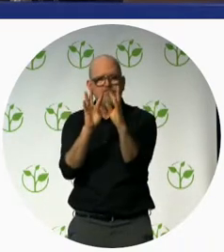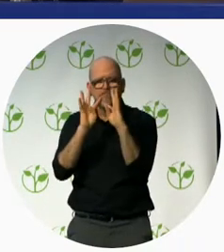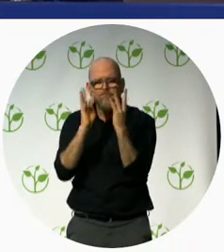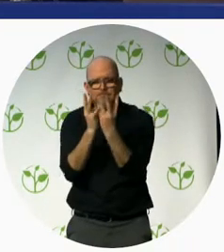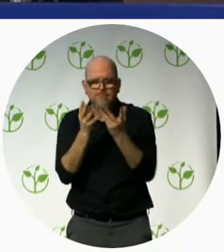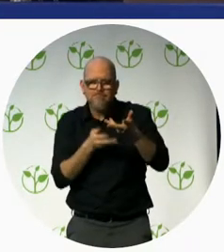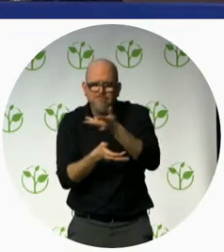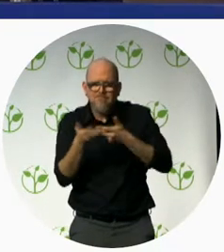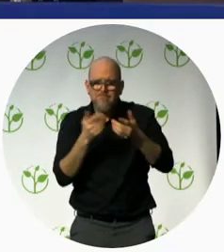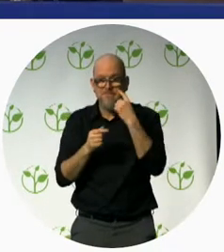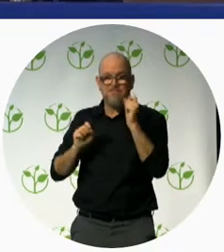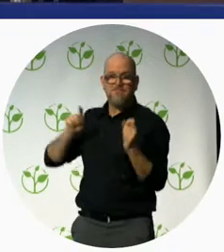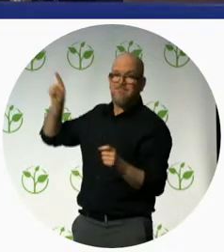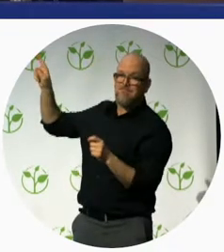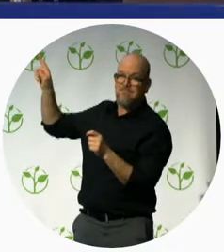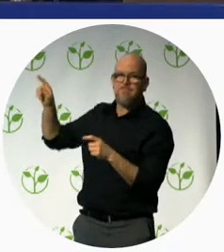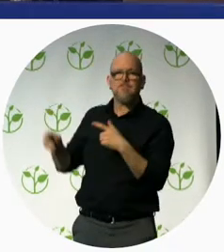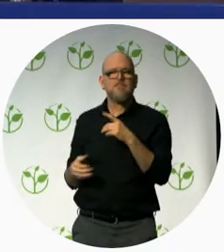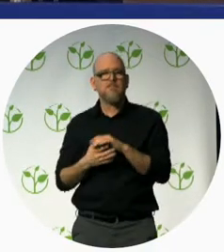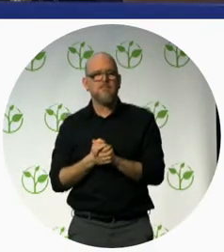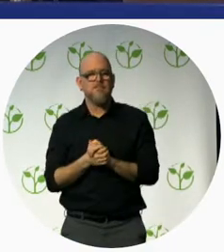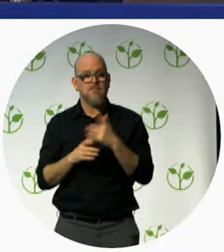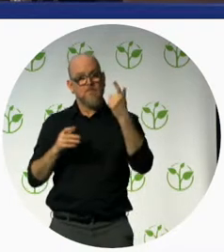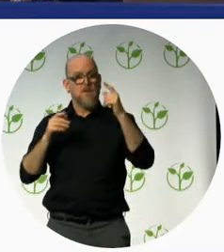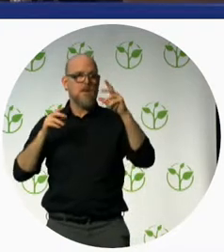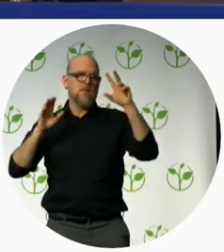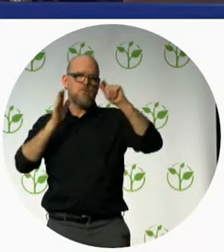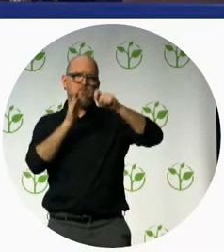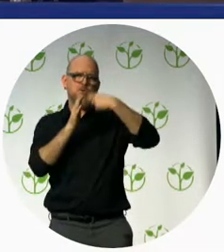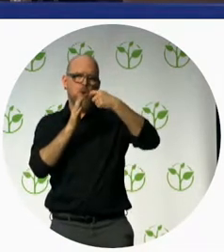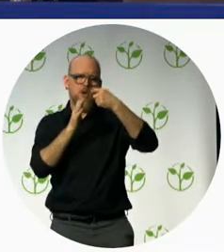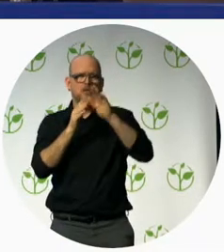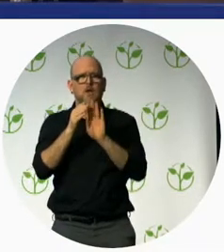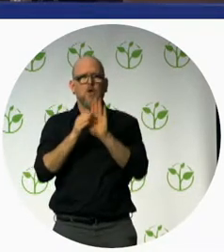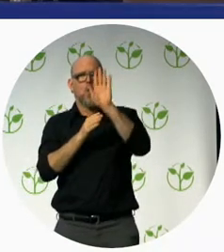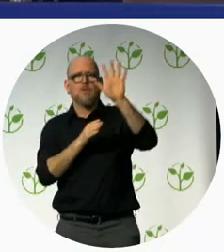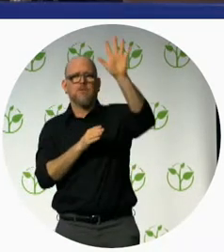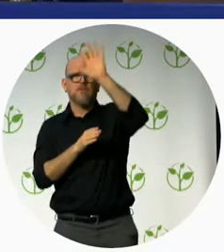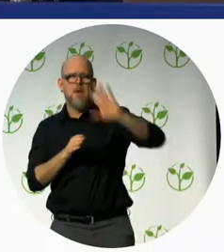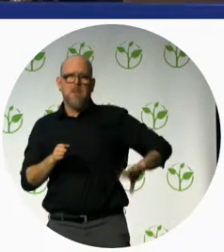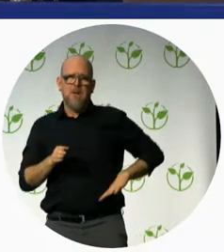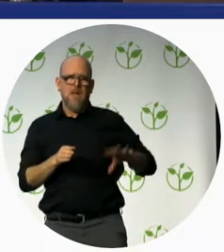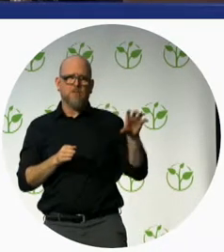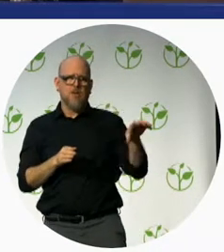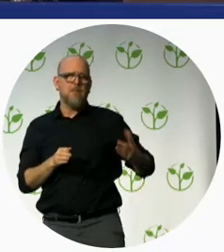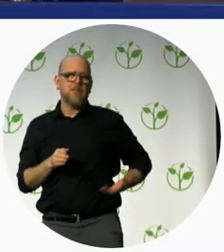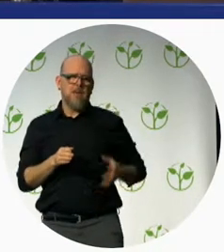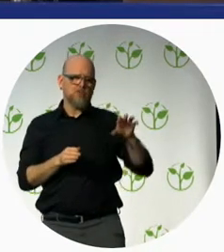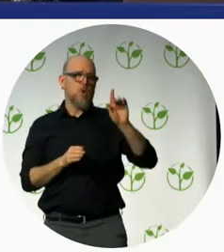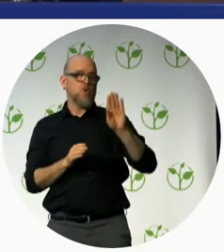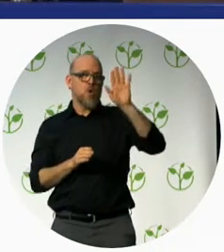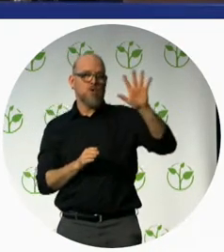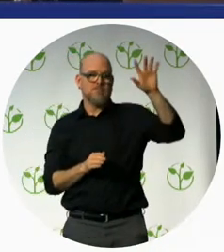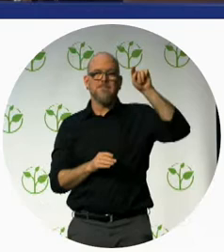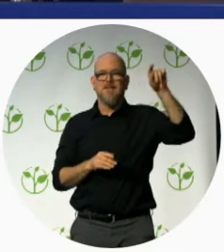project was based in one of the northern districts of Bangladesh Shirazganj and Shahjadpur sub-district and this area